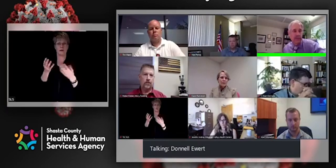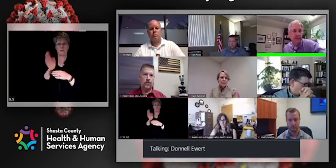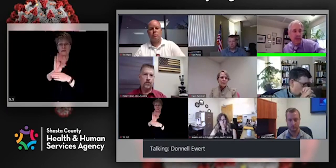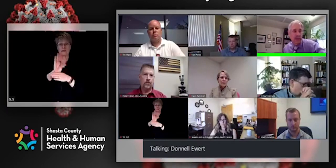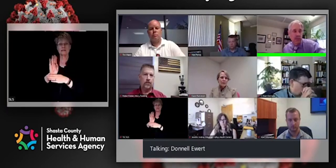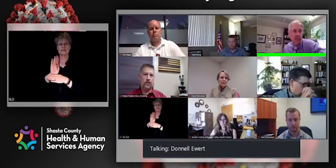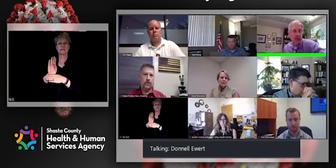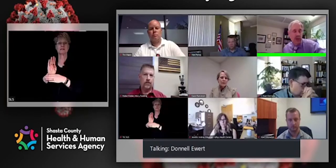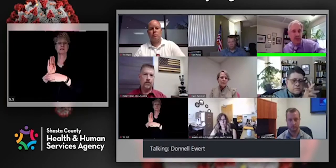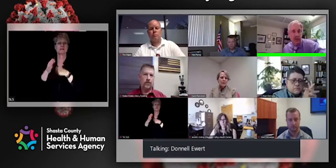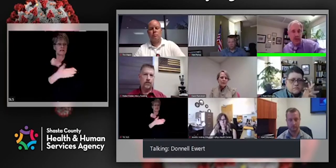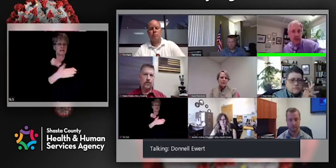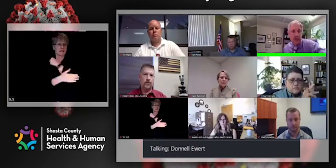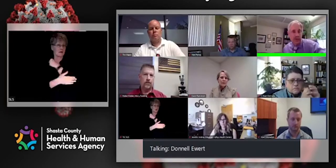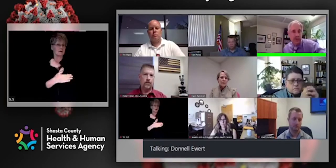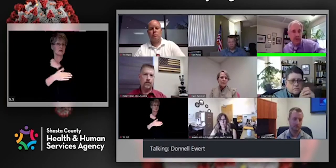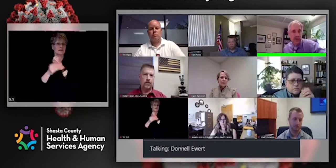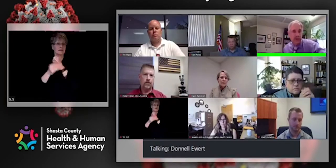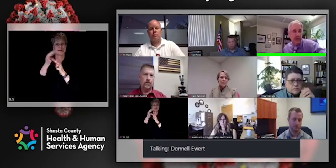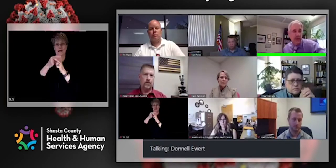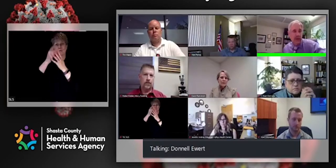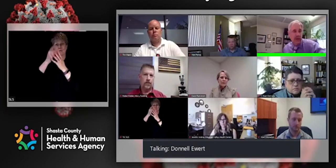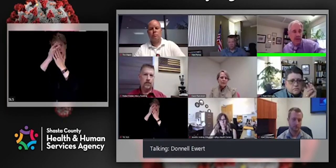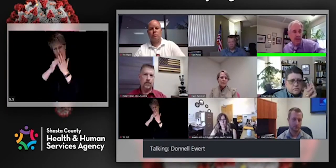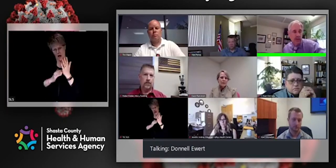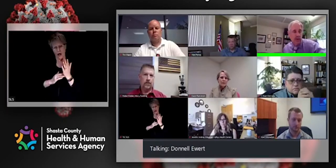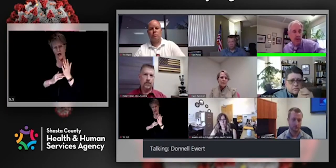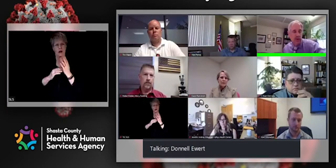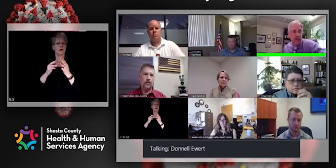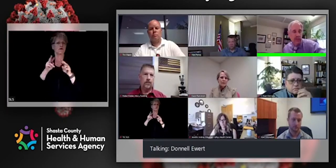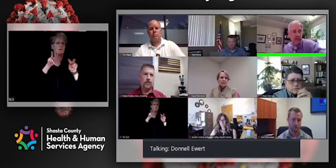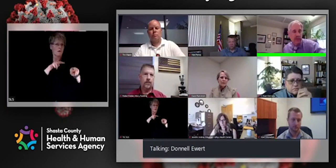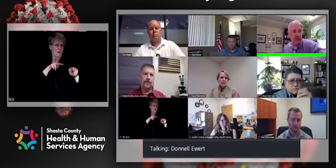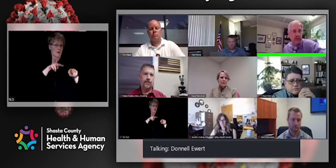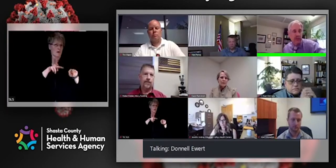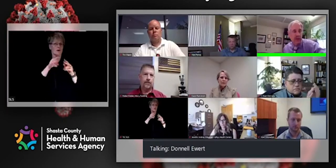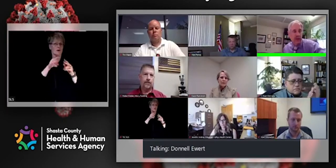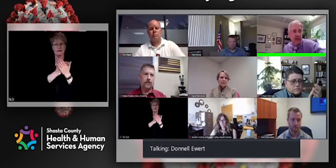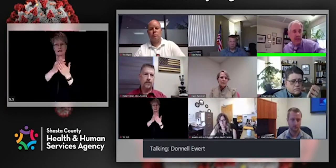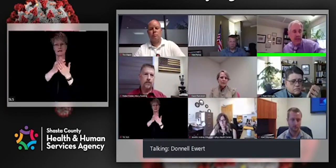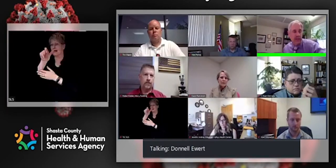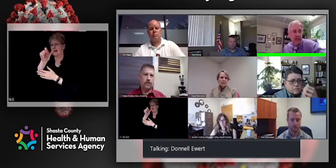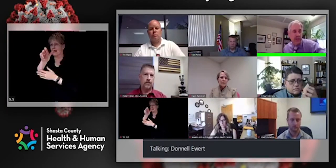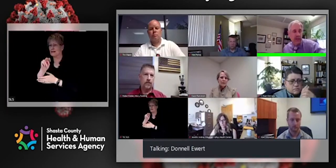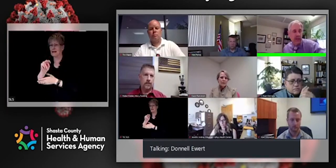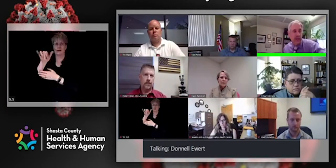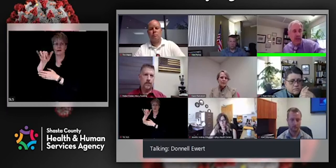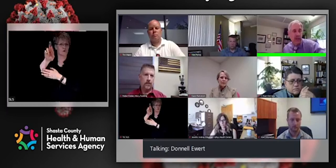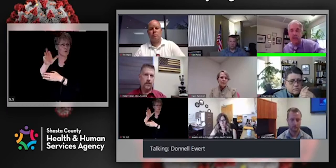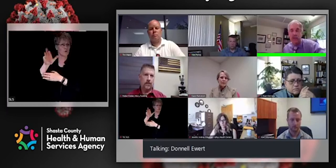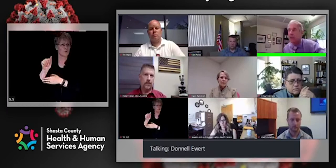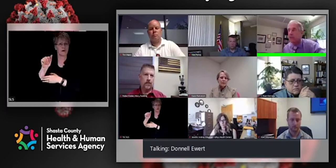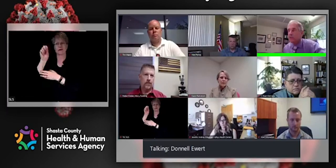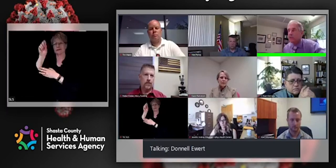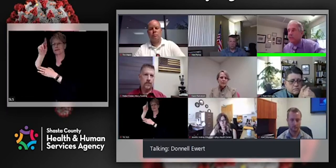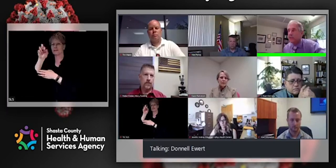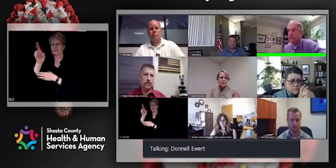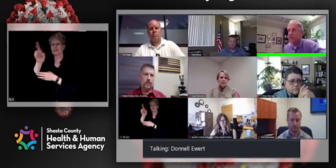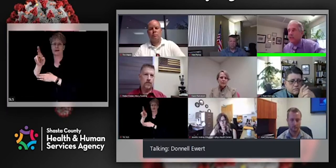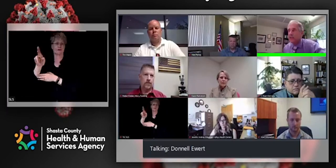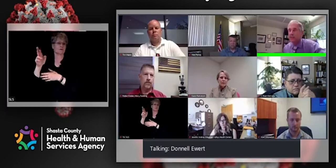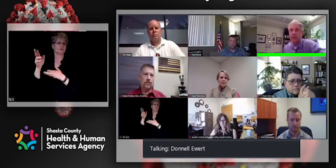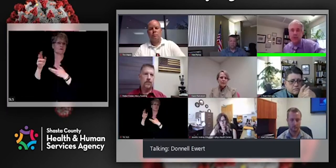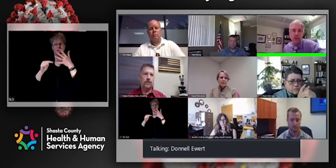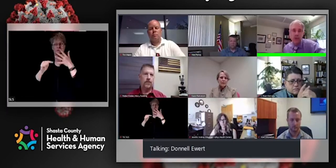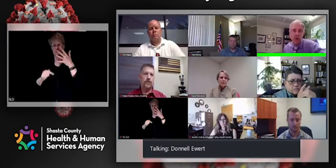Colusa, Yuba, Sutter, Butte counties. And, you know, we are doing our best to try to stay off of that list and keep those many